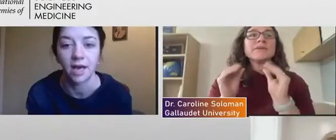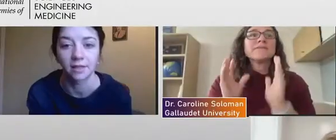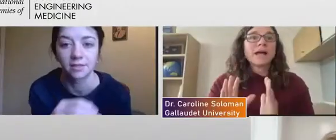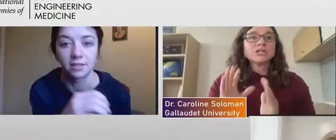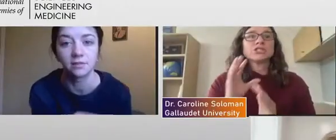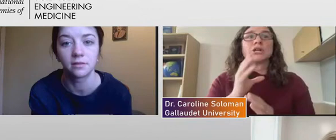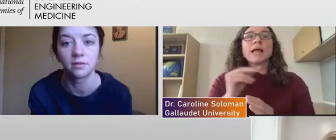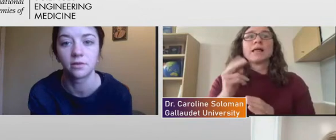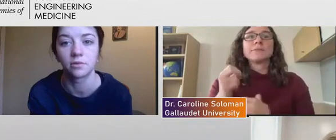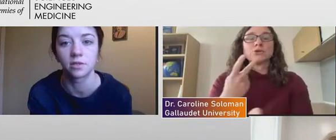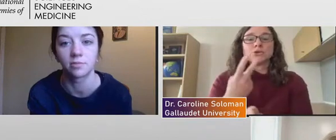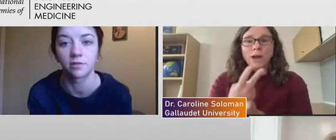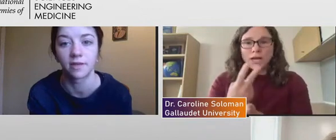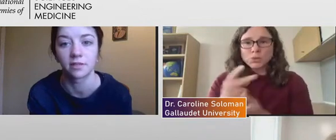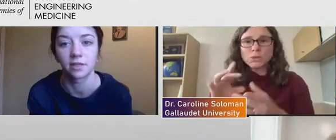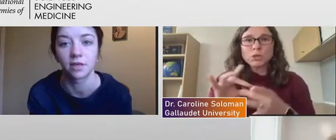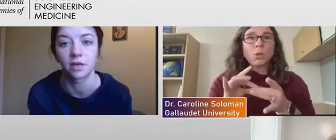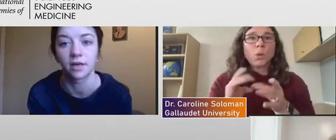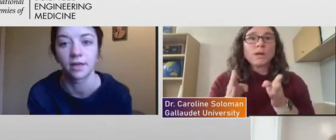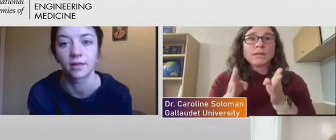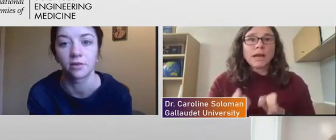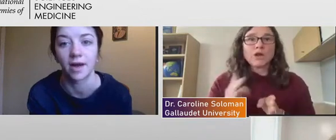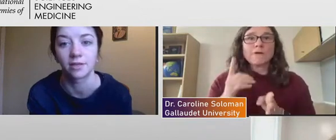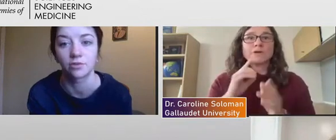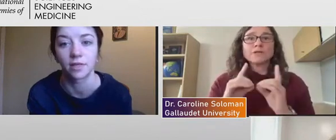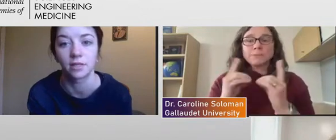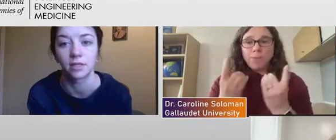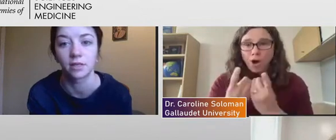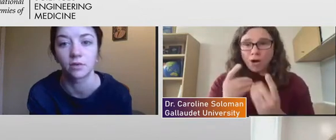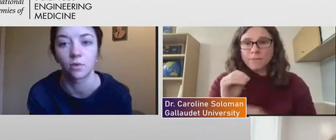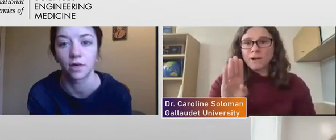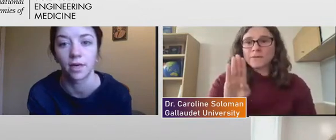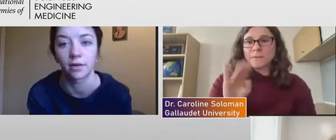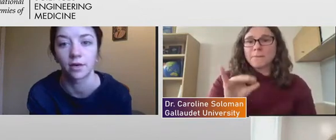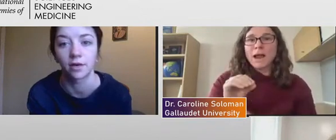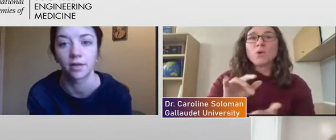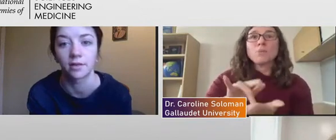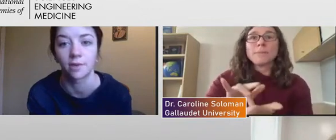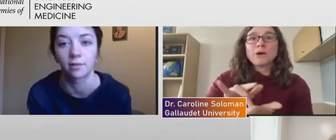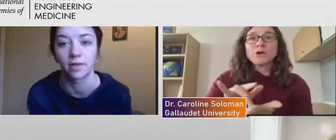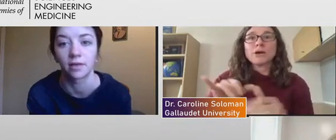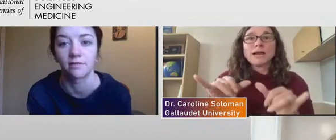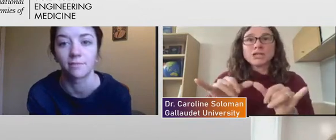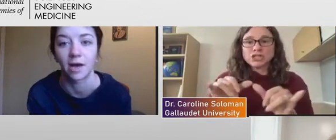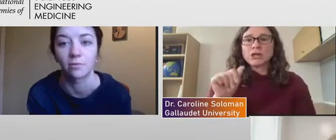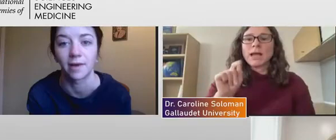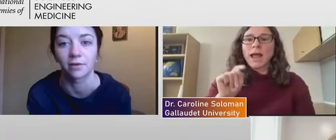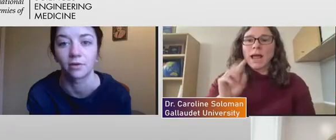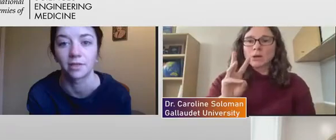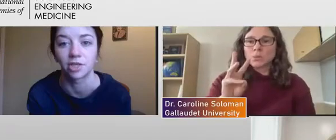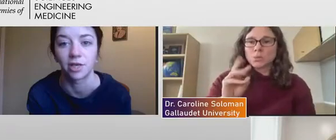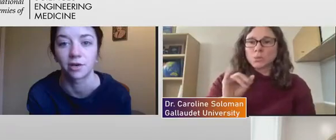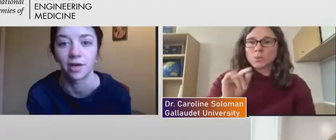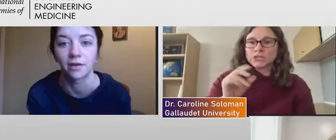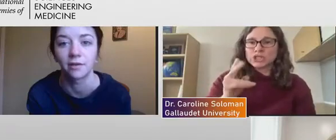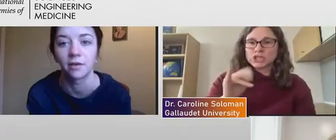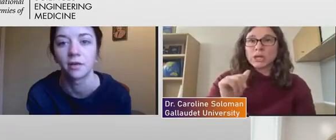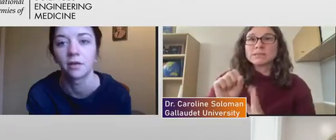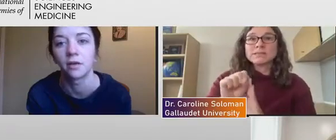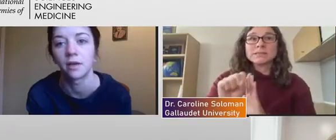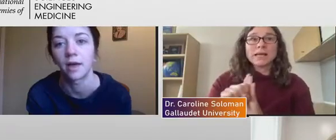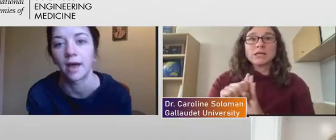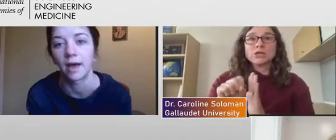Nils Hackinson, who is a professor at the Graduate Coordinator in the Department of Biomedical Engineering